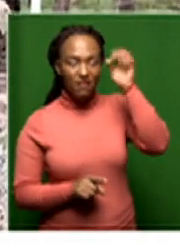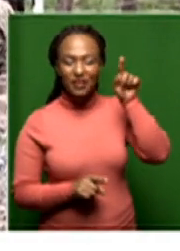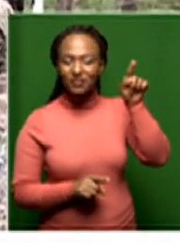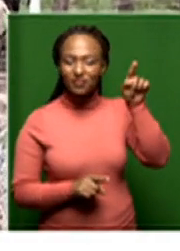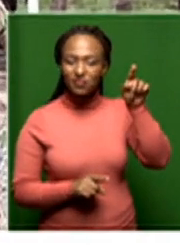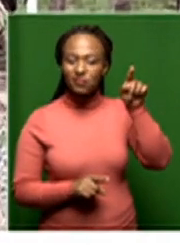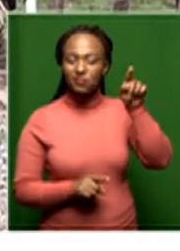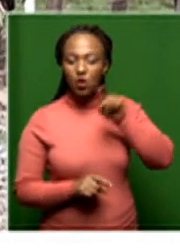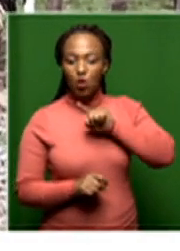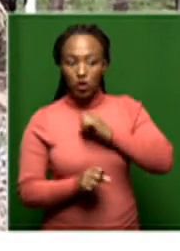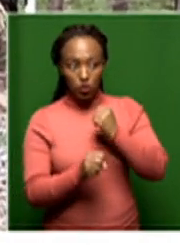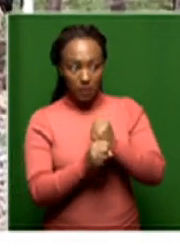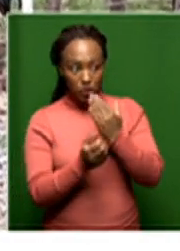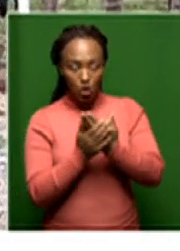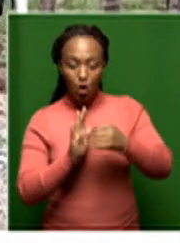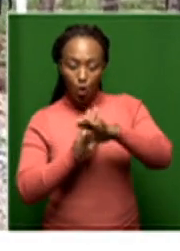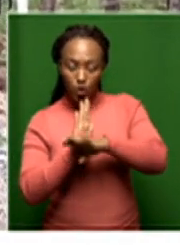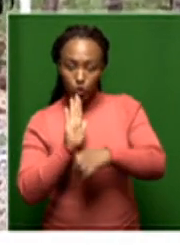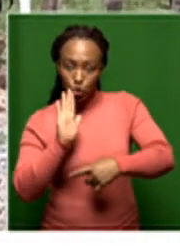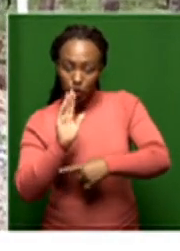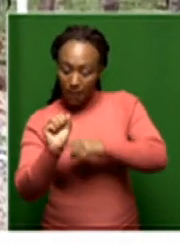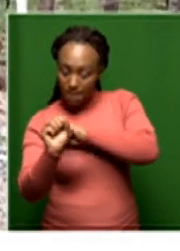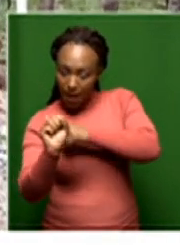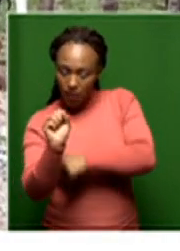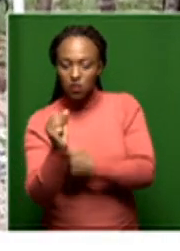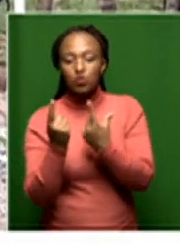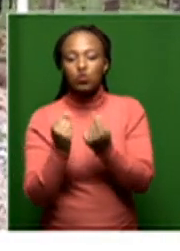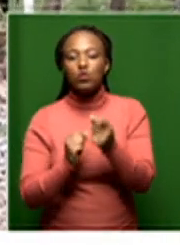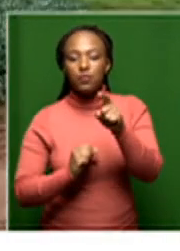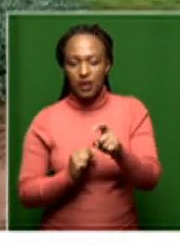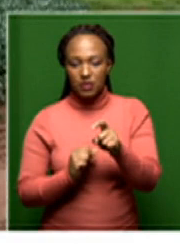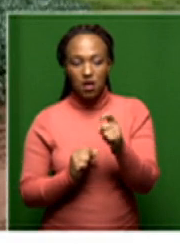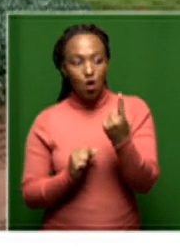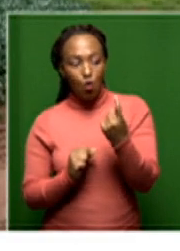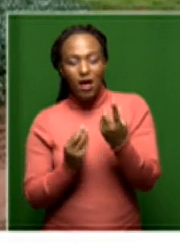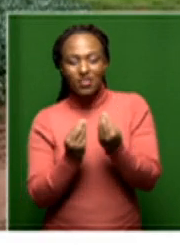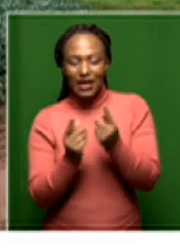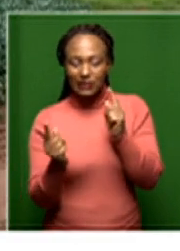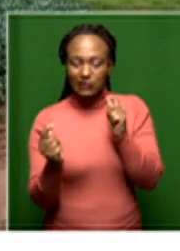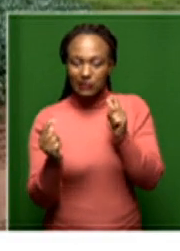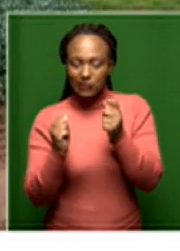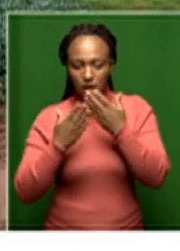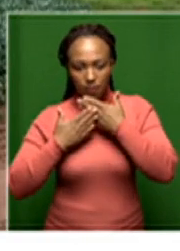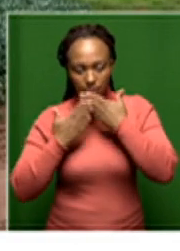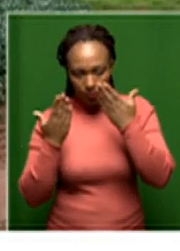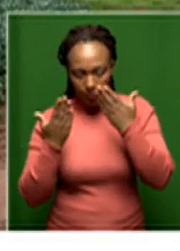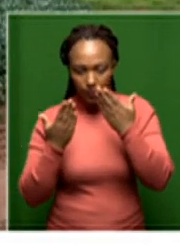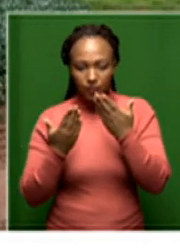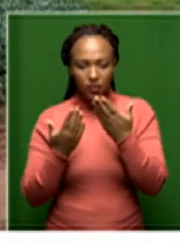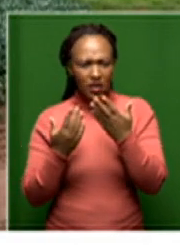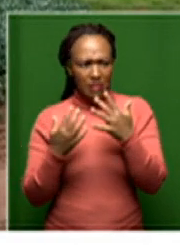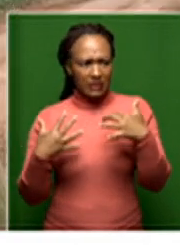out its constitutional mandate. The second reason that has slowed down land reform, in fact, is not surprising.